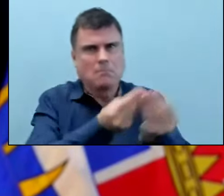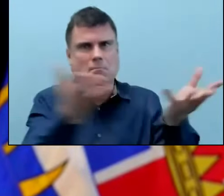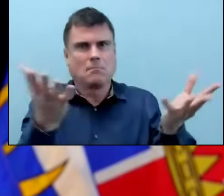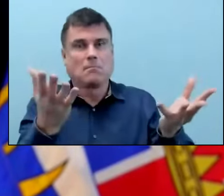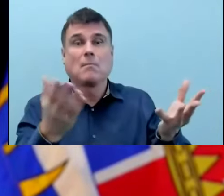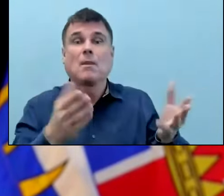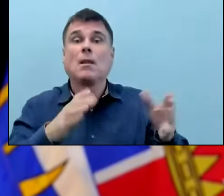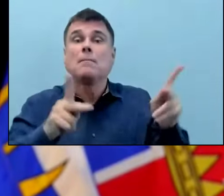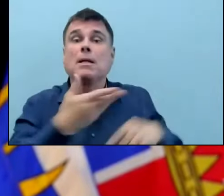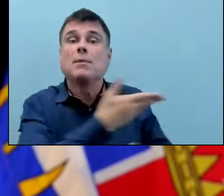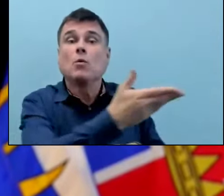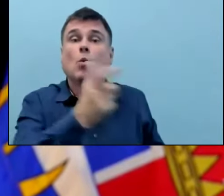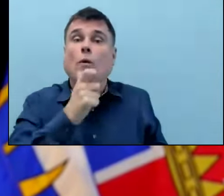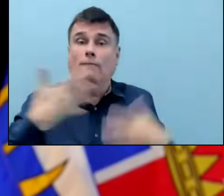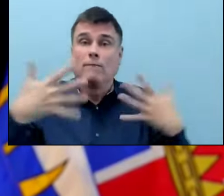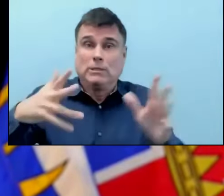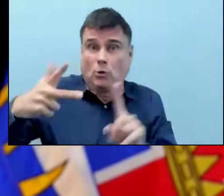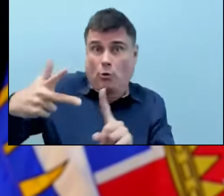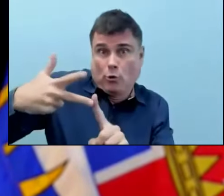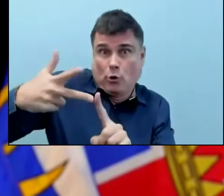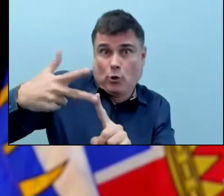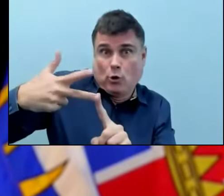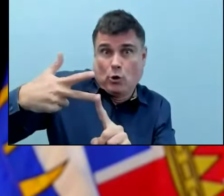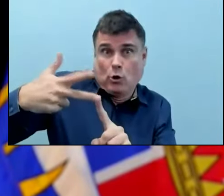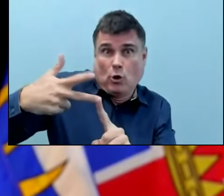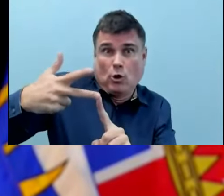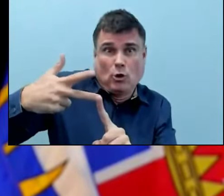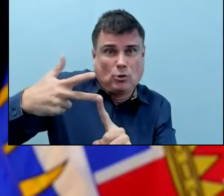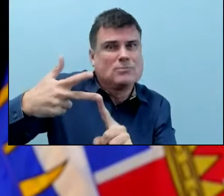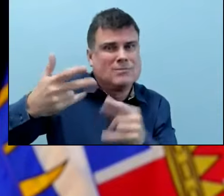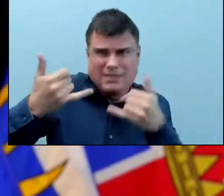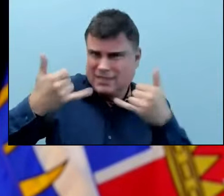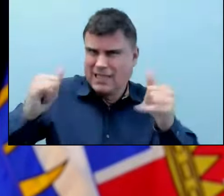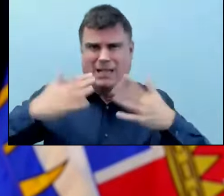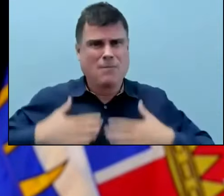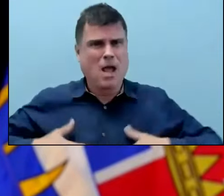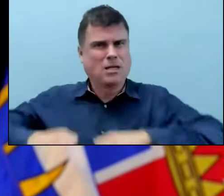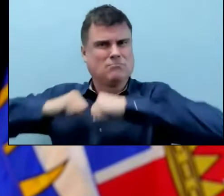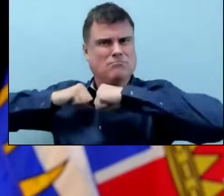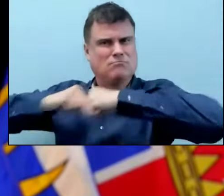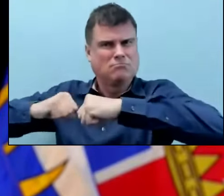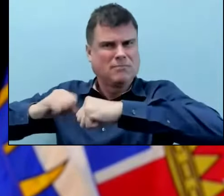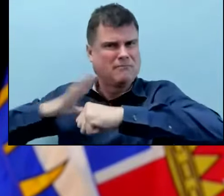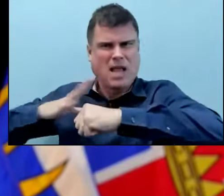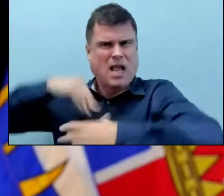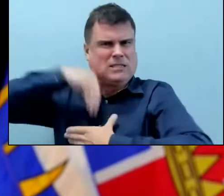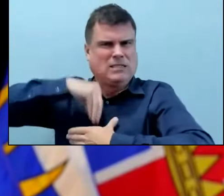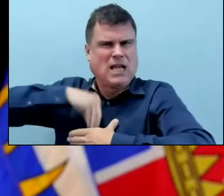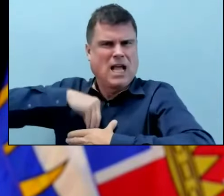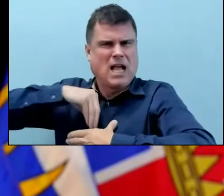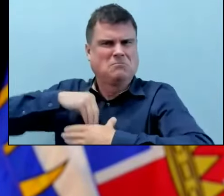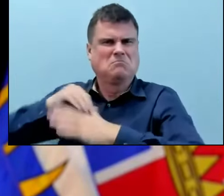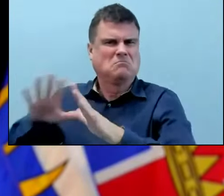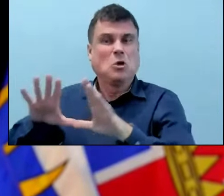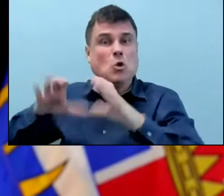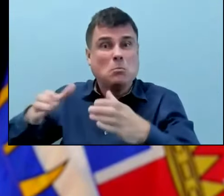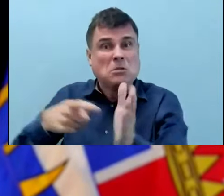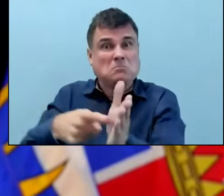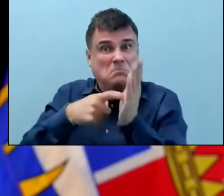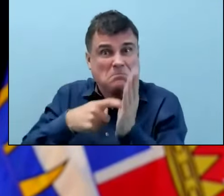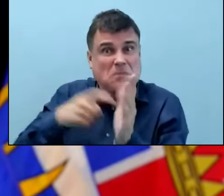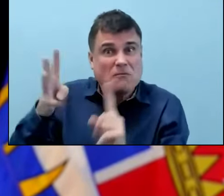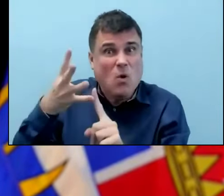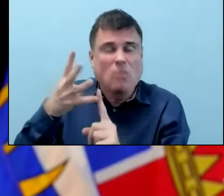protection from that still. So I don't foresee that in the near future. We don't yet know what's going to happen